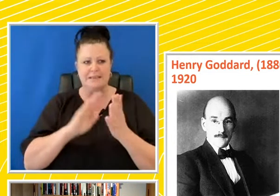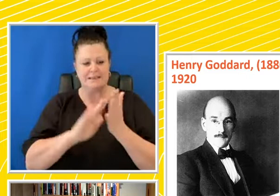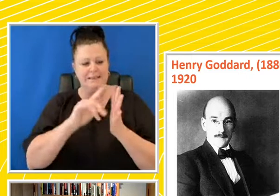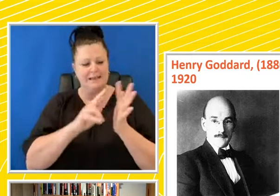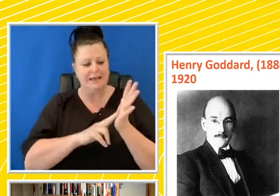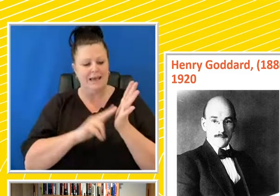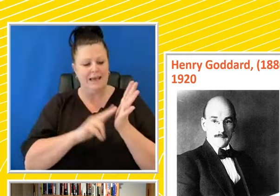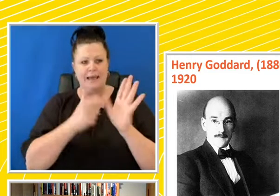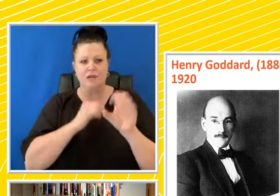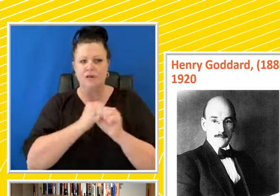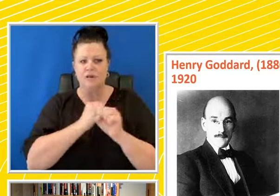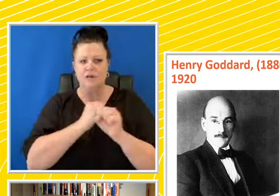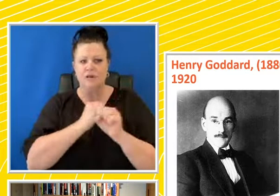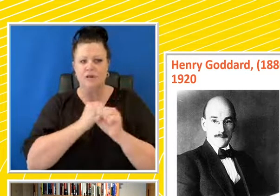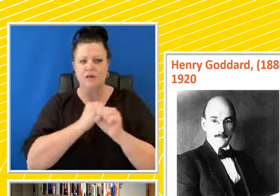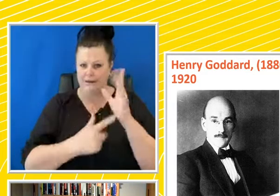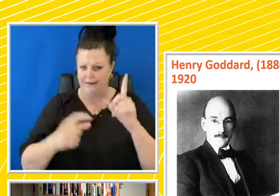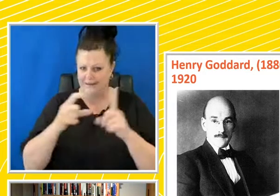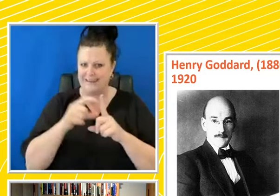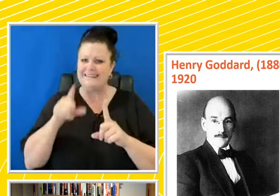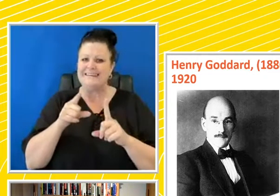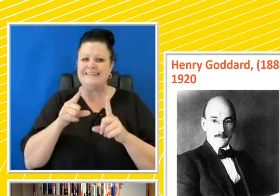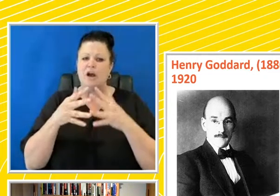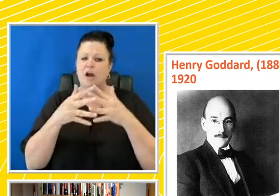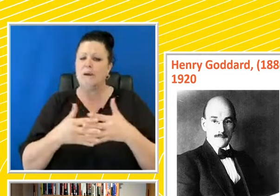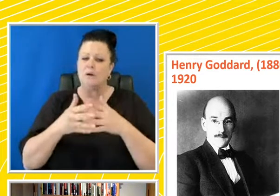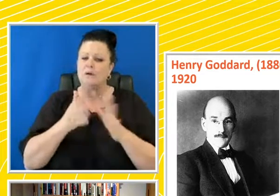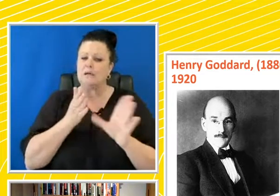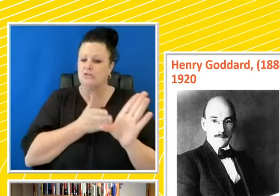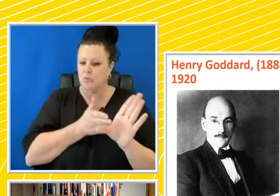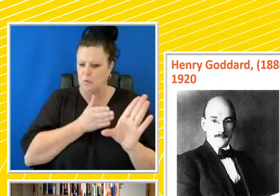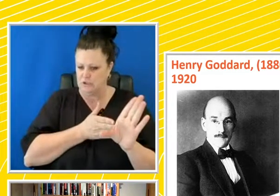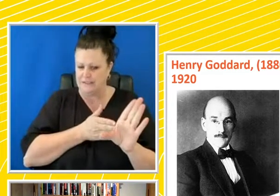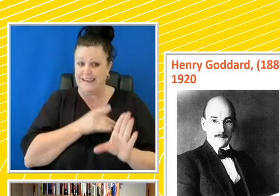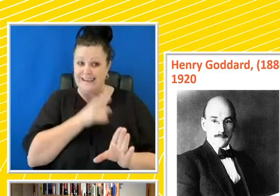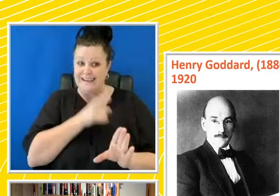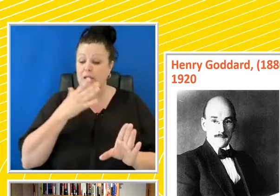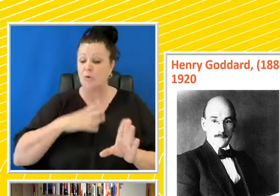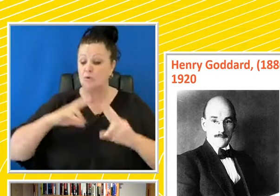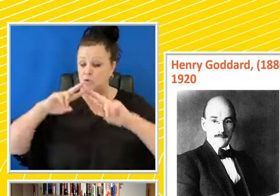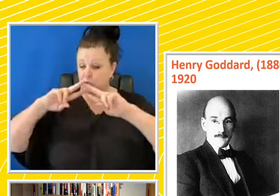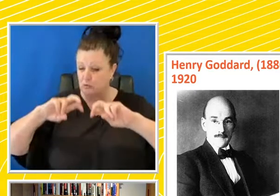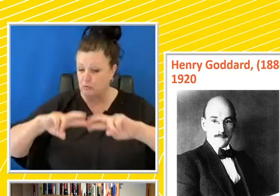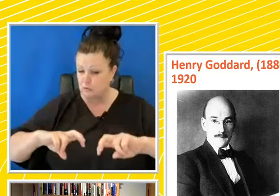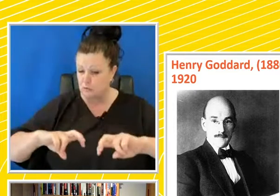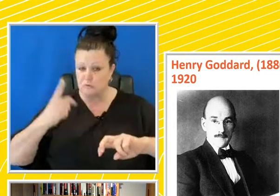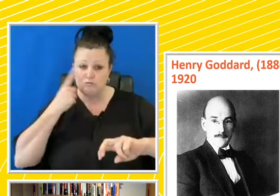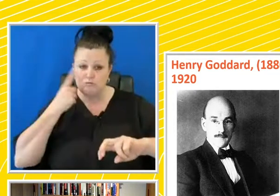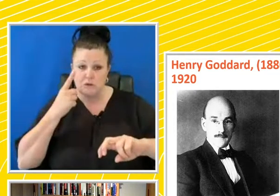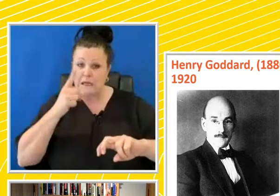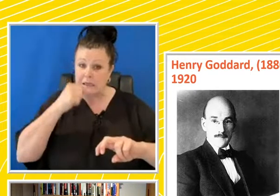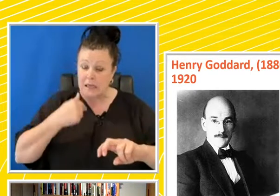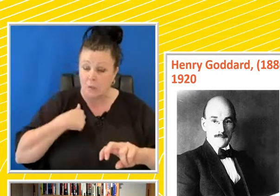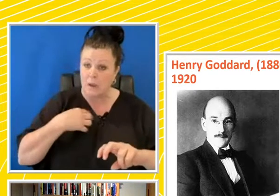a US psychologist. He wants to investigate whether we can more